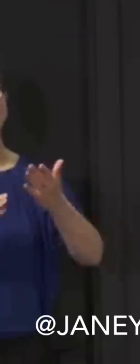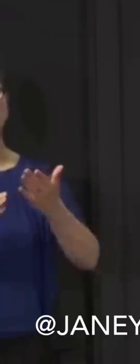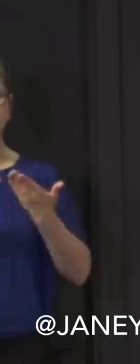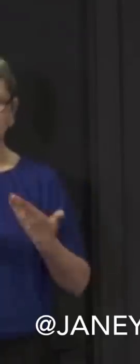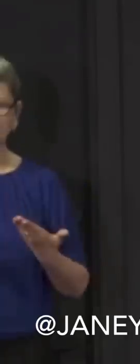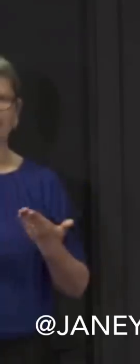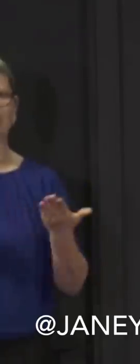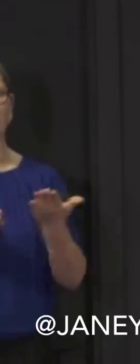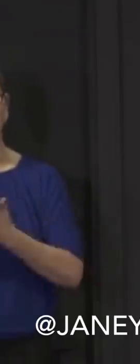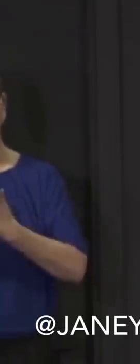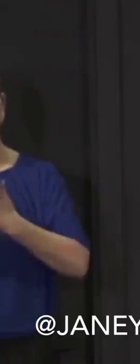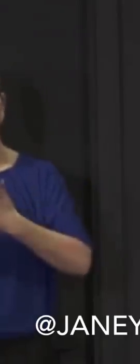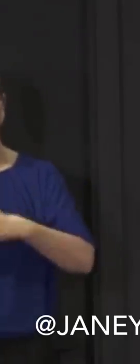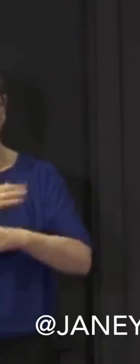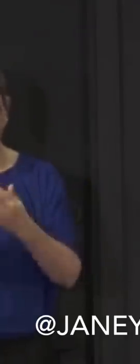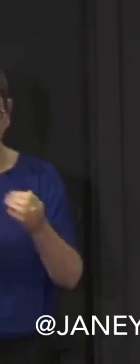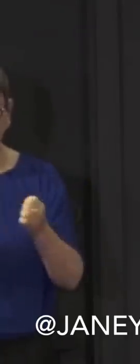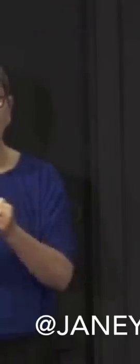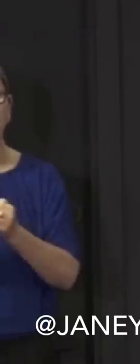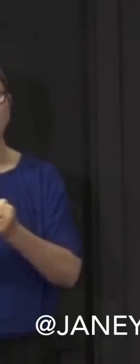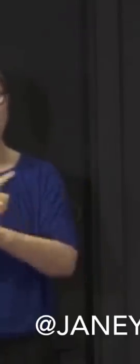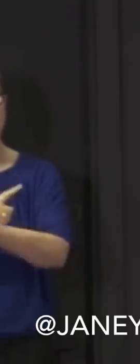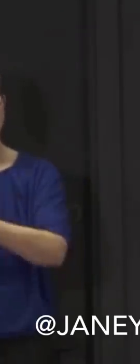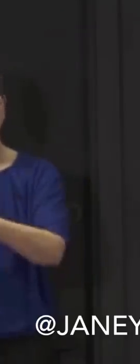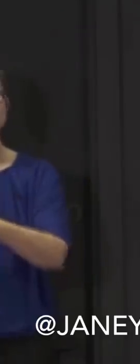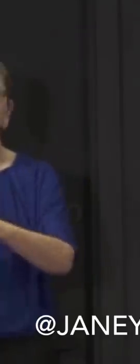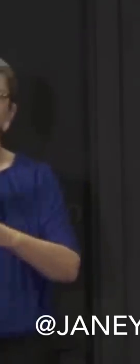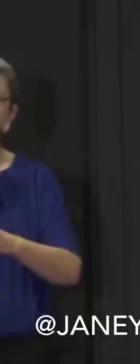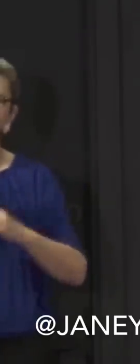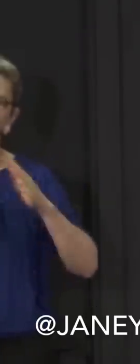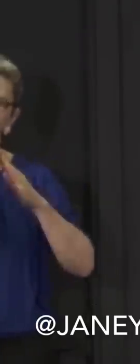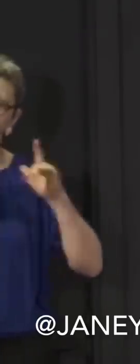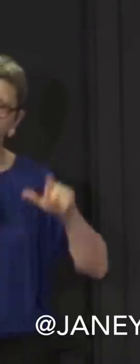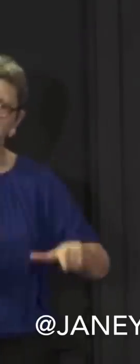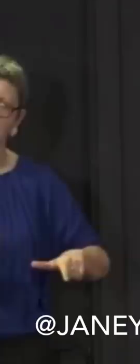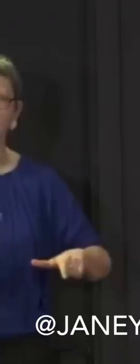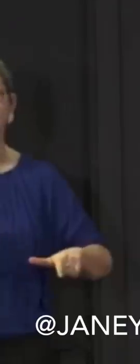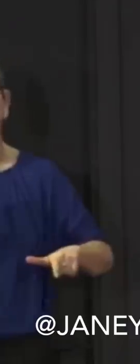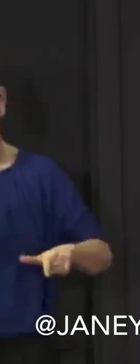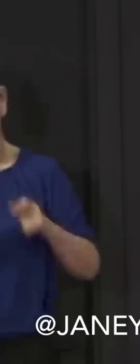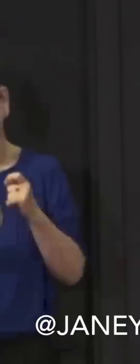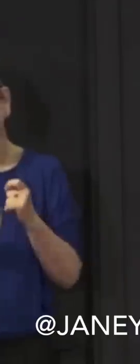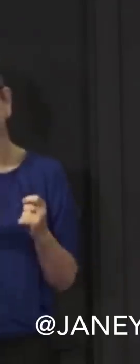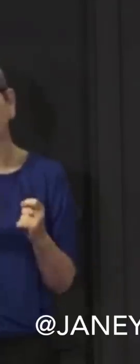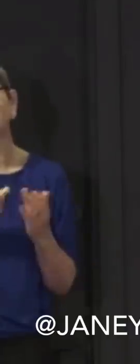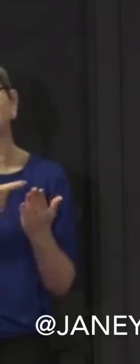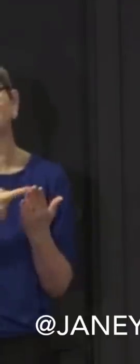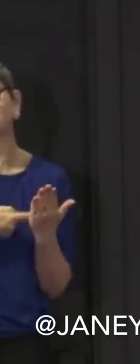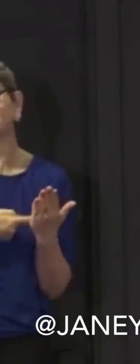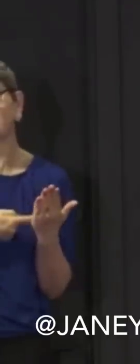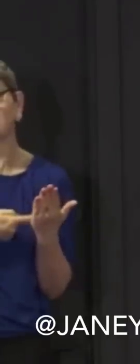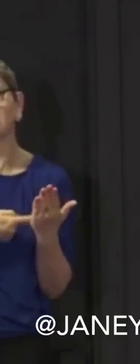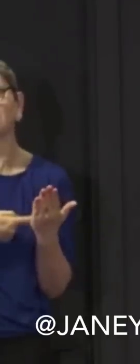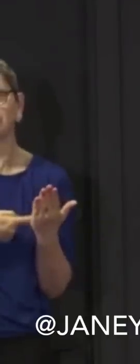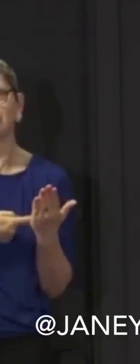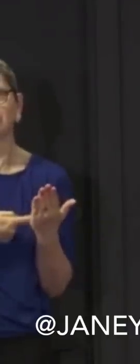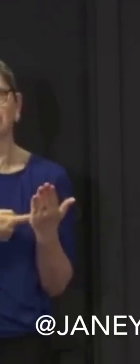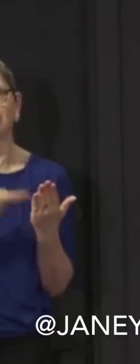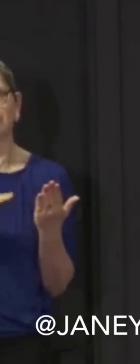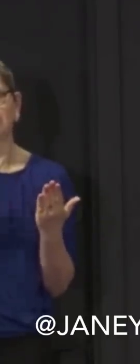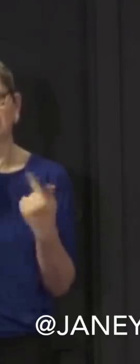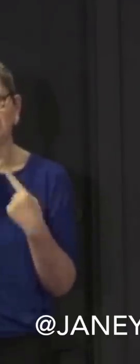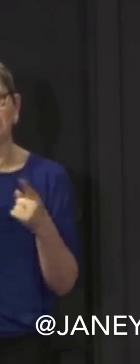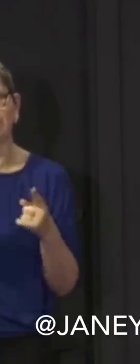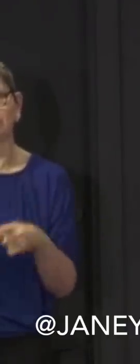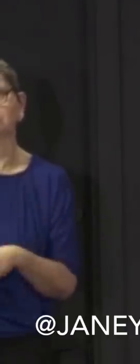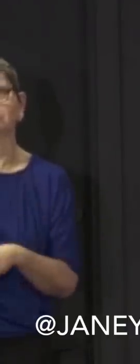can now exercise twice a day. I saw a man this morning at six o'clock running through the streets. I mean, he wasn't even being chased or anything. And fair